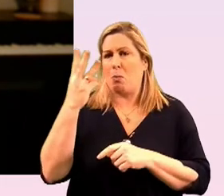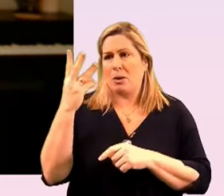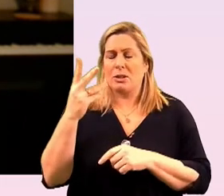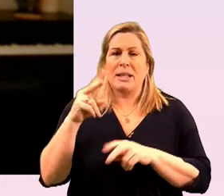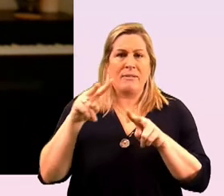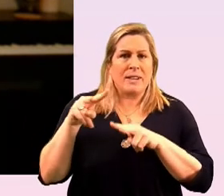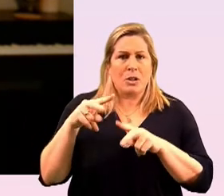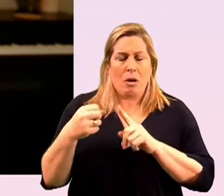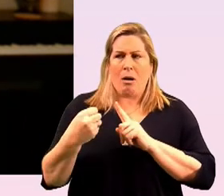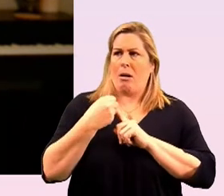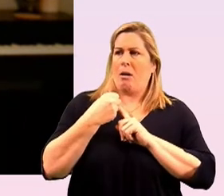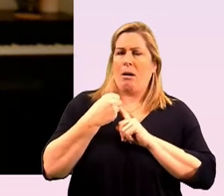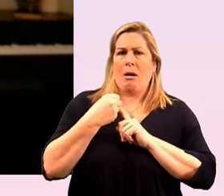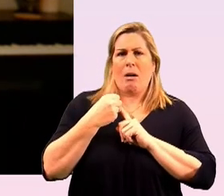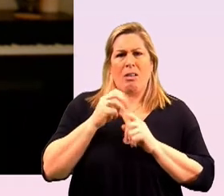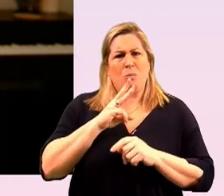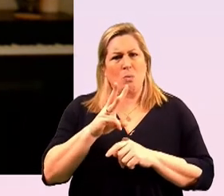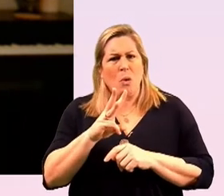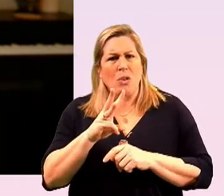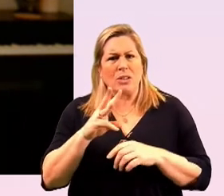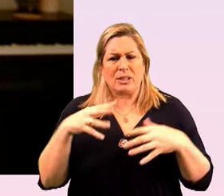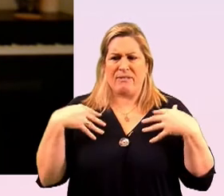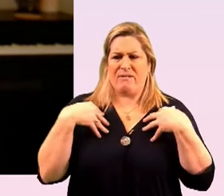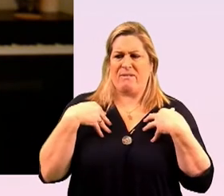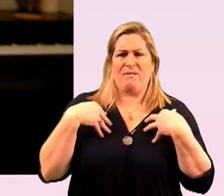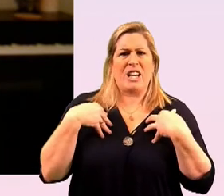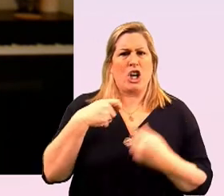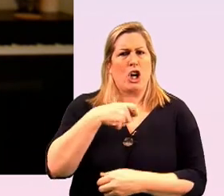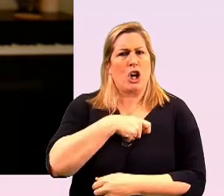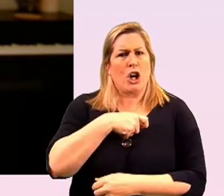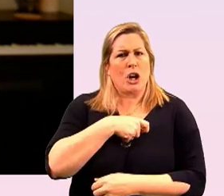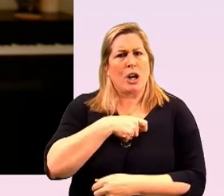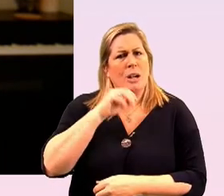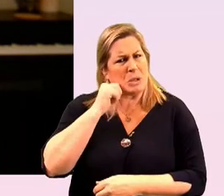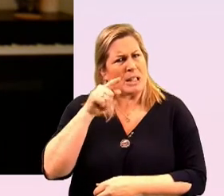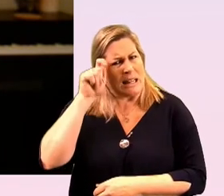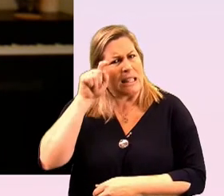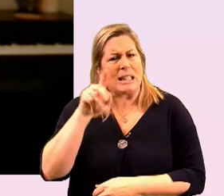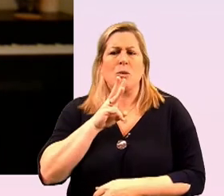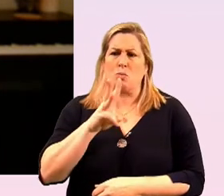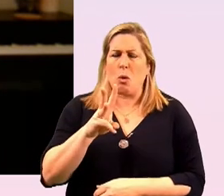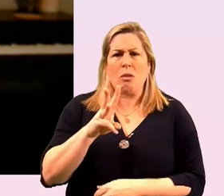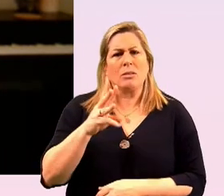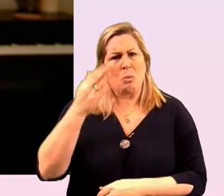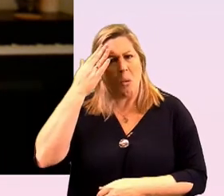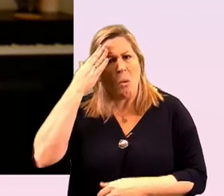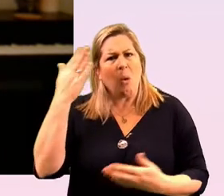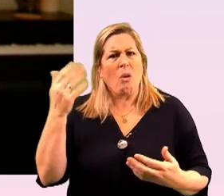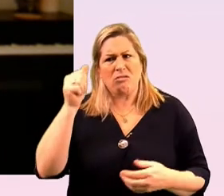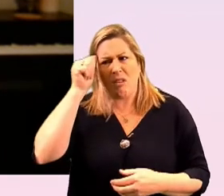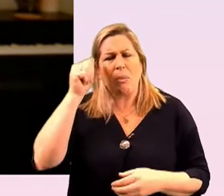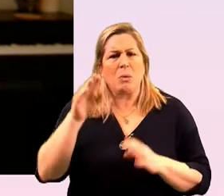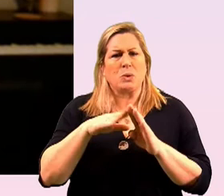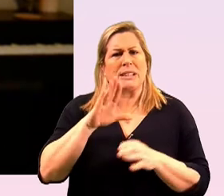struck by the word fear and because it's a word that i think is all too common to lgbti people regardless of age and i see a